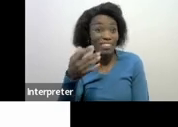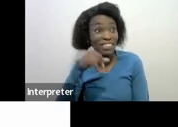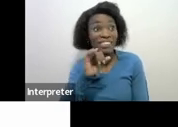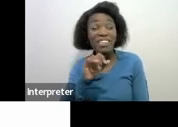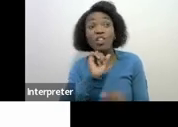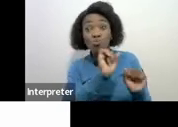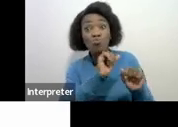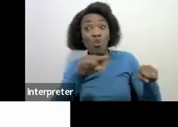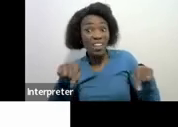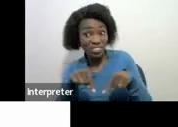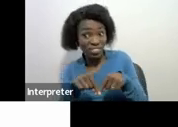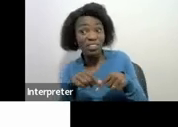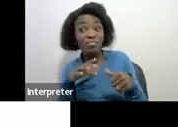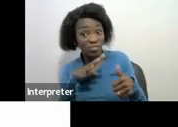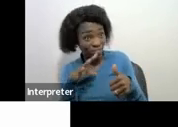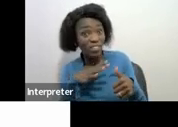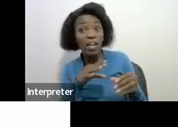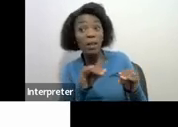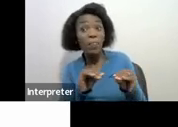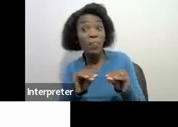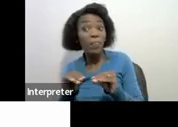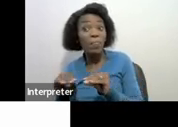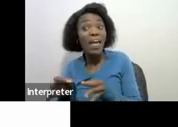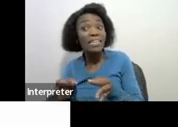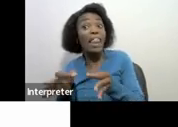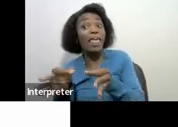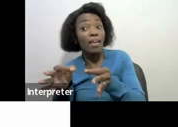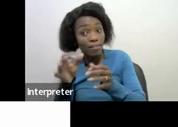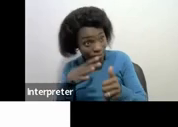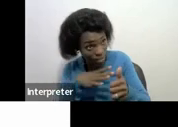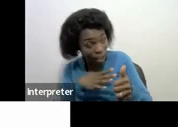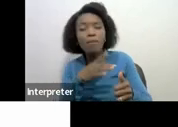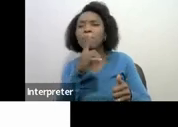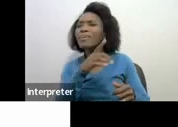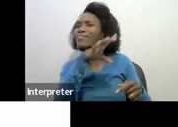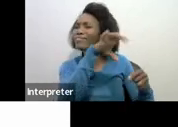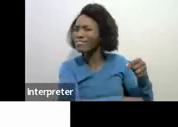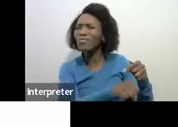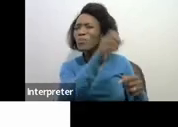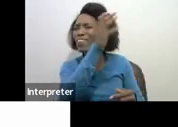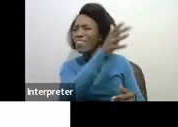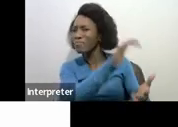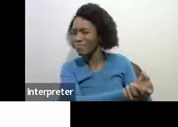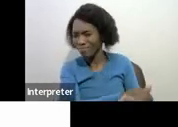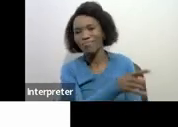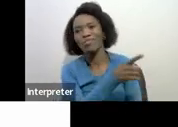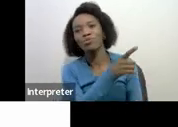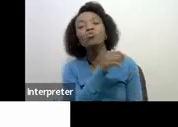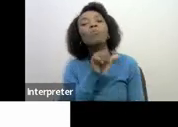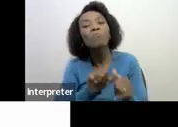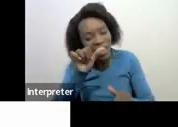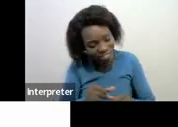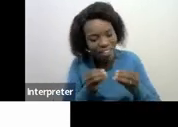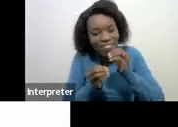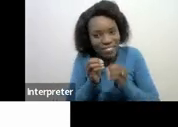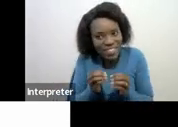so we may delay the process but we will end up at the end of the day we will know about you it is better for you to sort out your